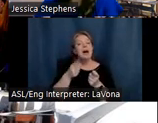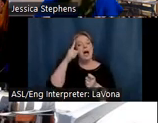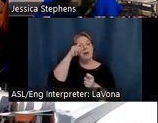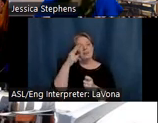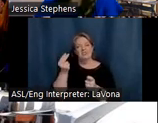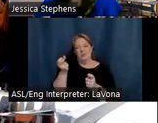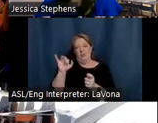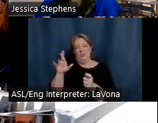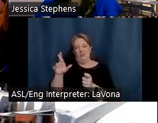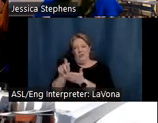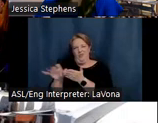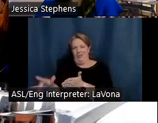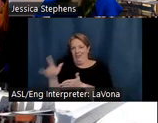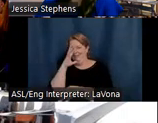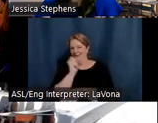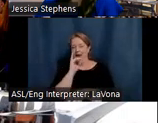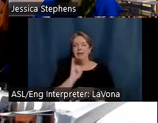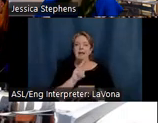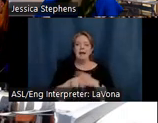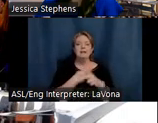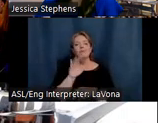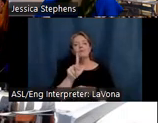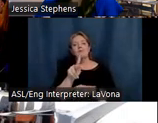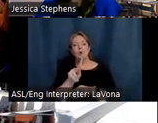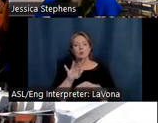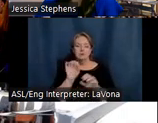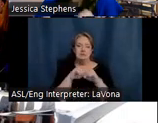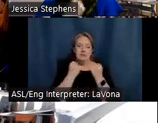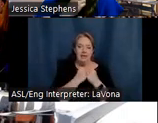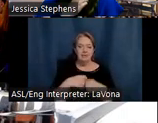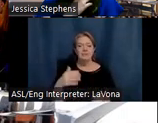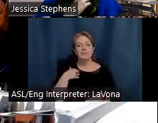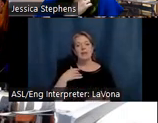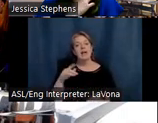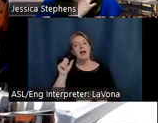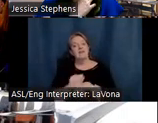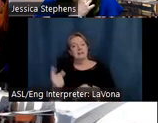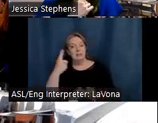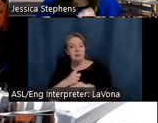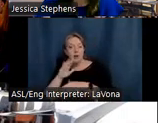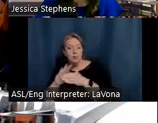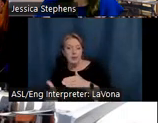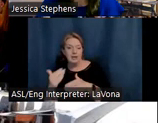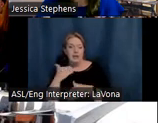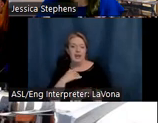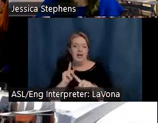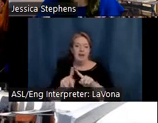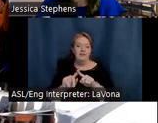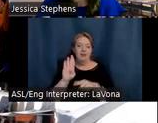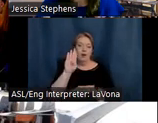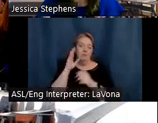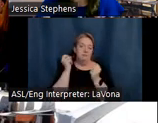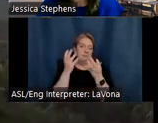Or the annual Labor Day weekend, 4th Street Fair promises you boosts and boosts of artisan craft.